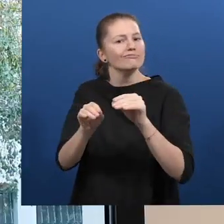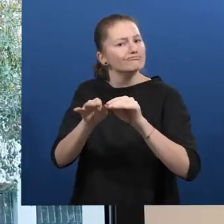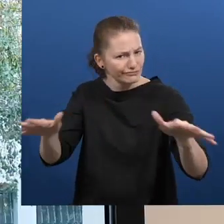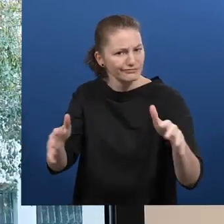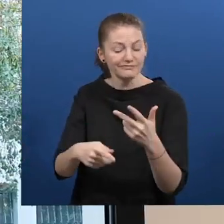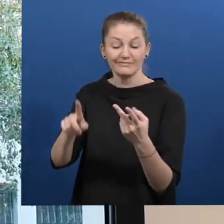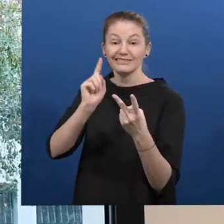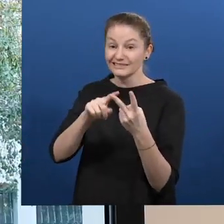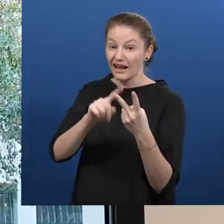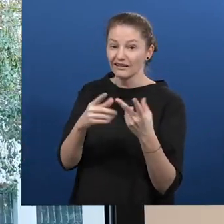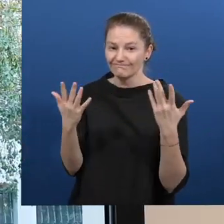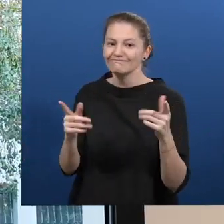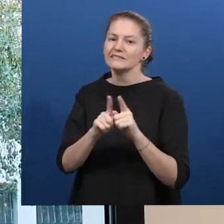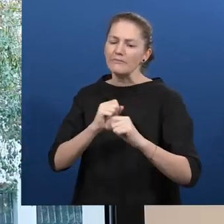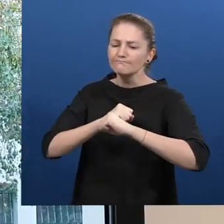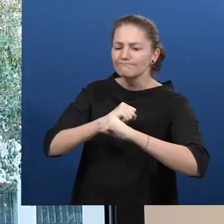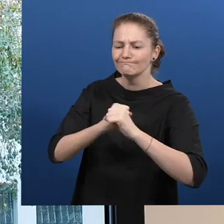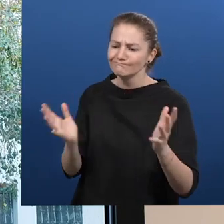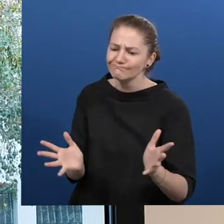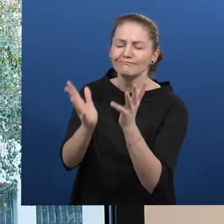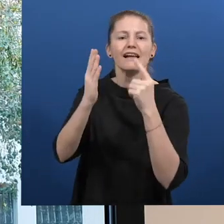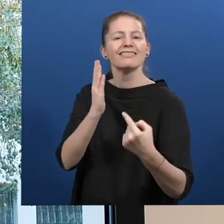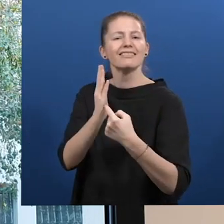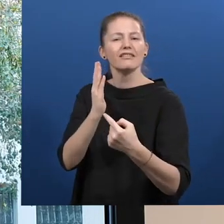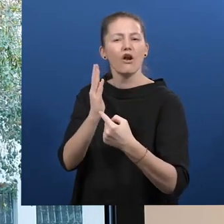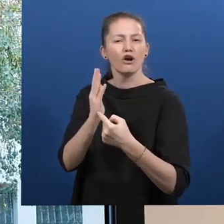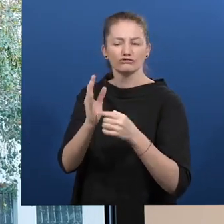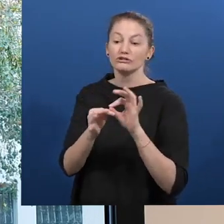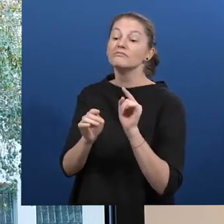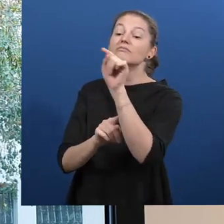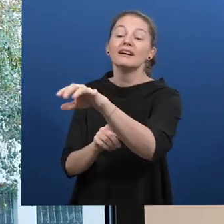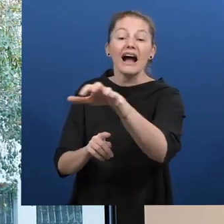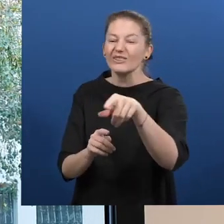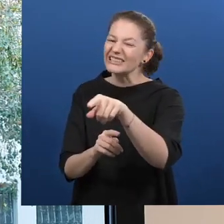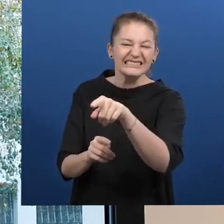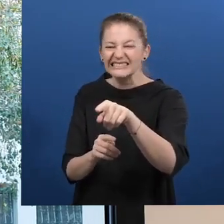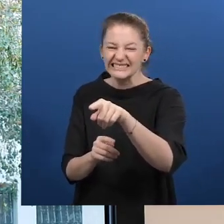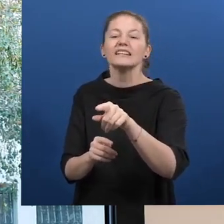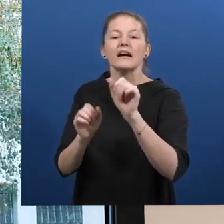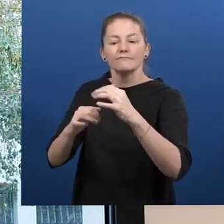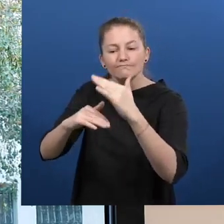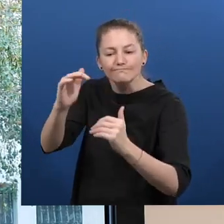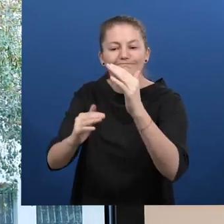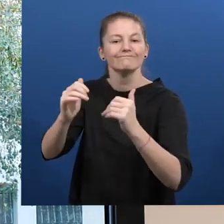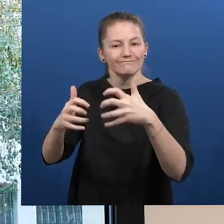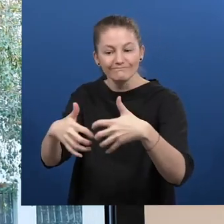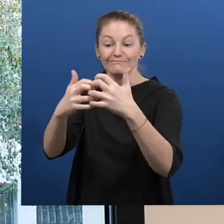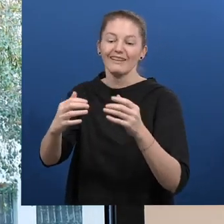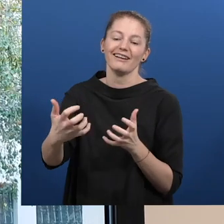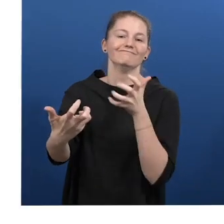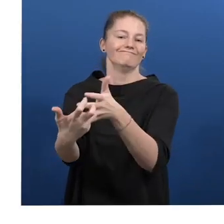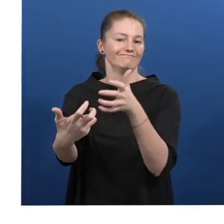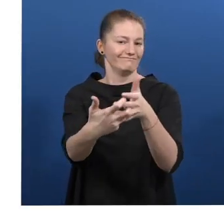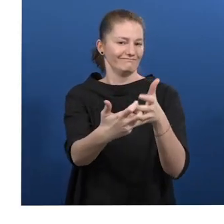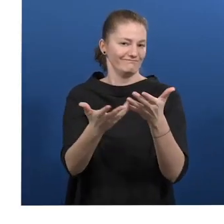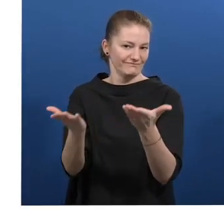our technologies to foreign public entities who already have experts but need a system dedicated to the professional environment.